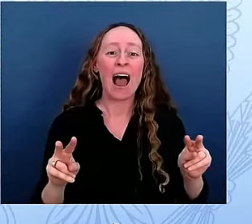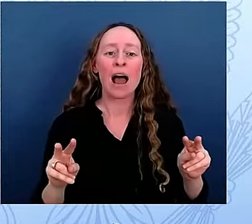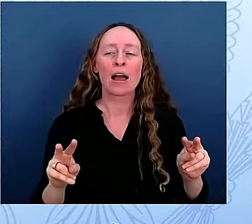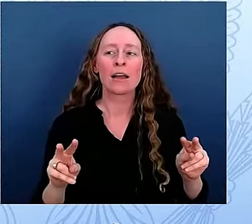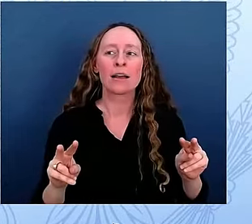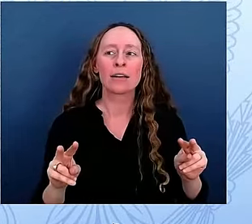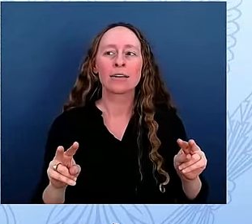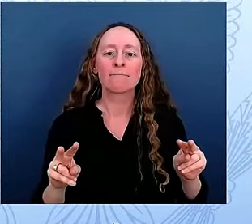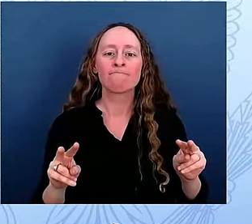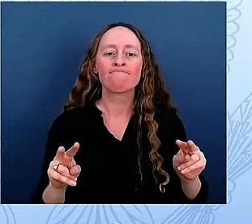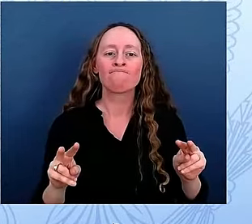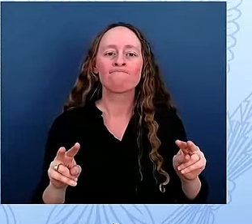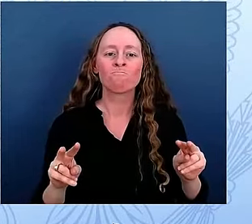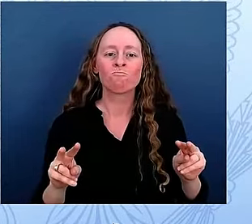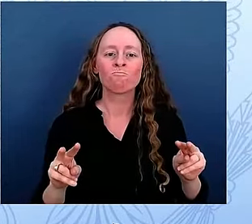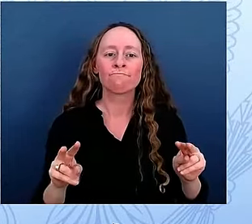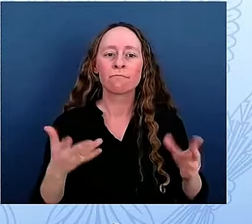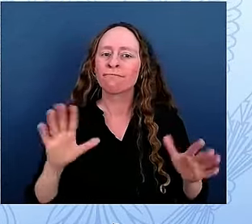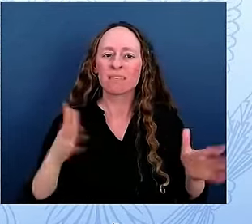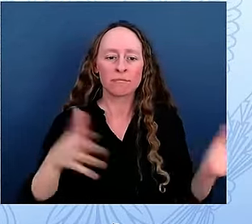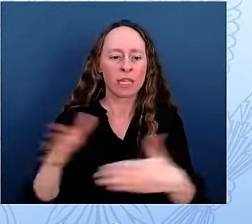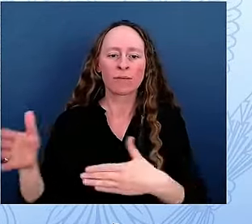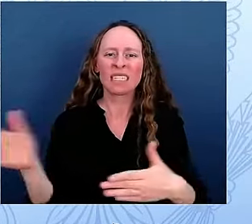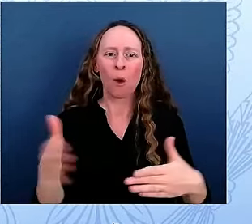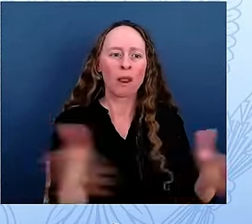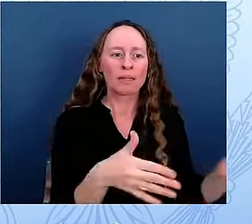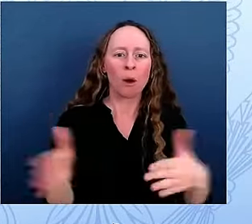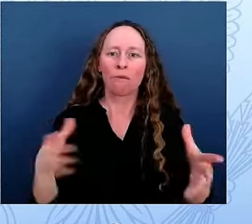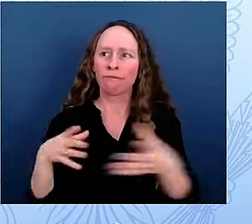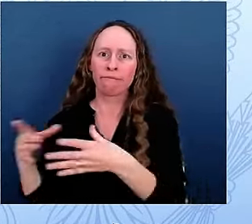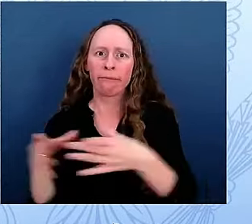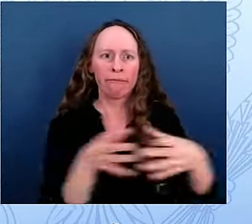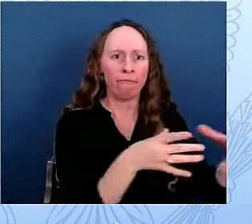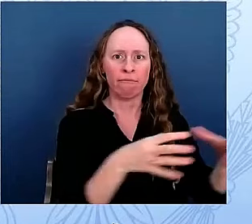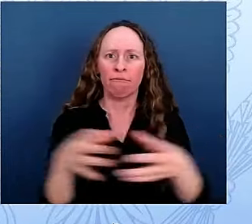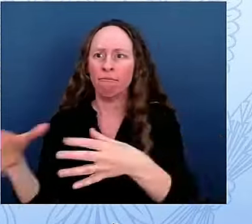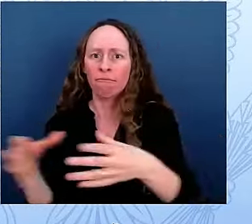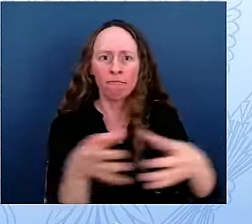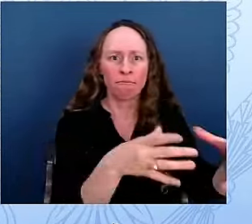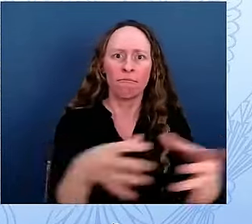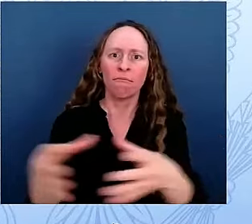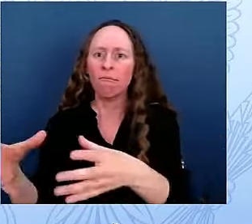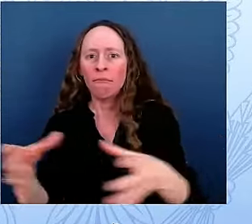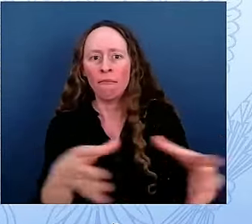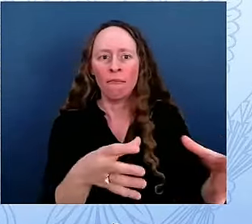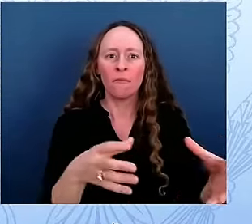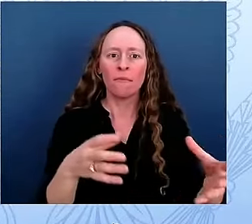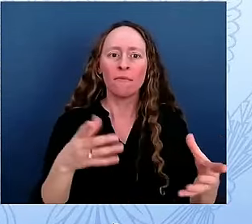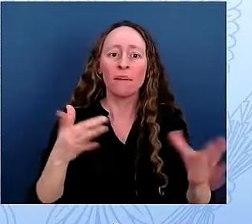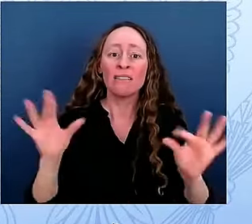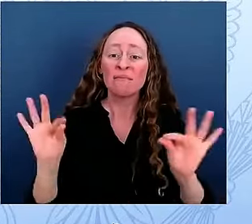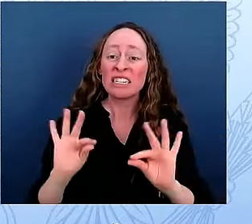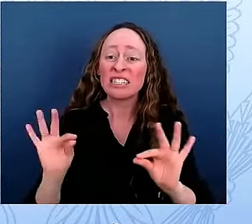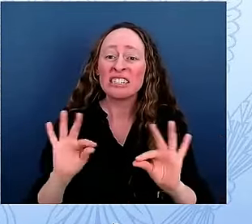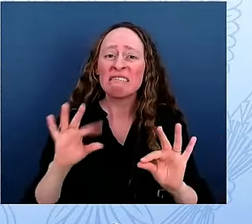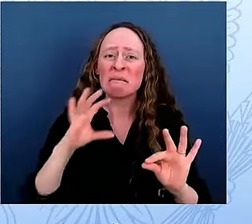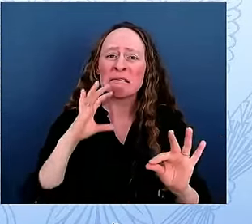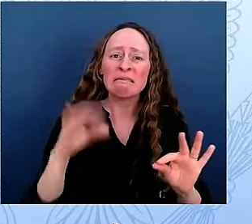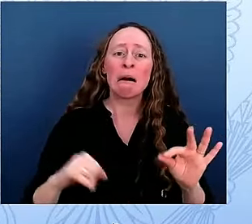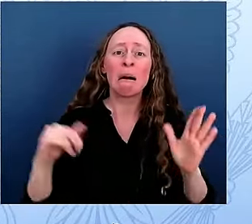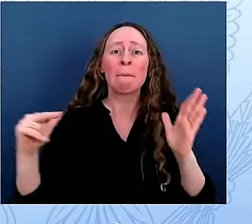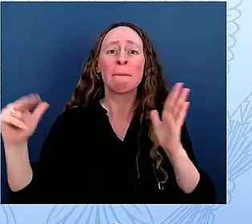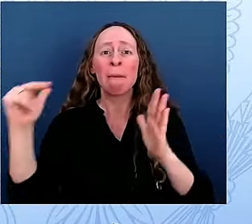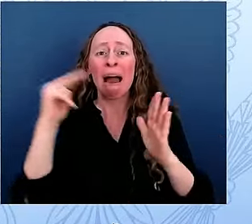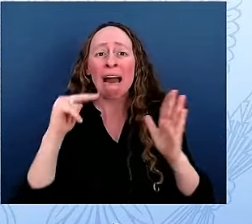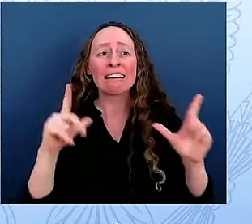along an experience that mostly highlighted the antique furniture and paintings. There was no acknowledgment of the fact that the